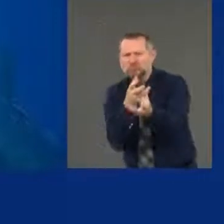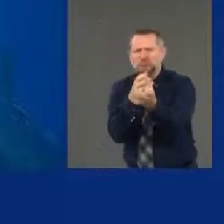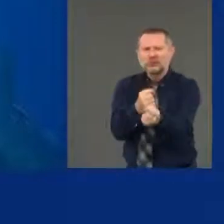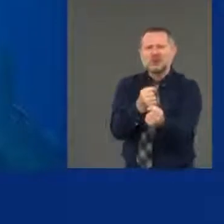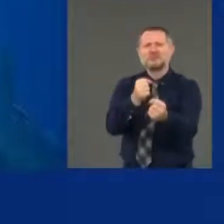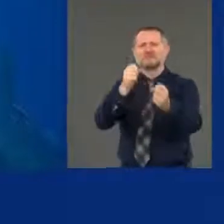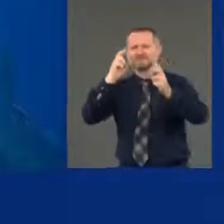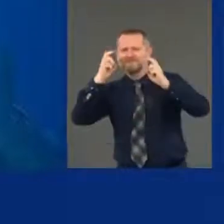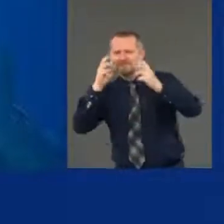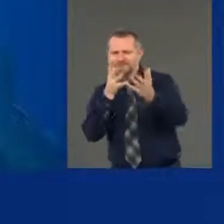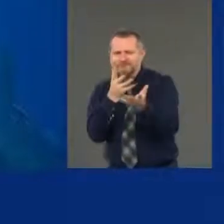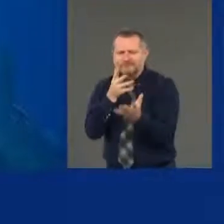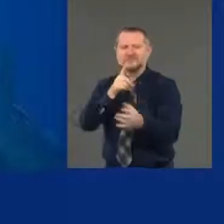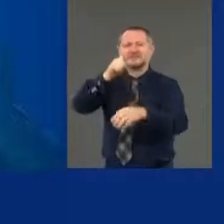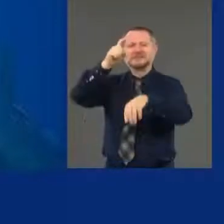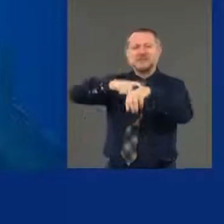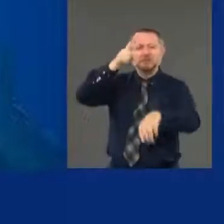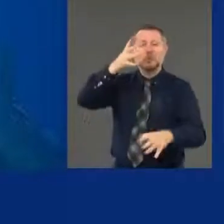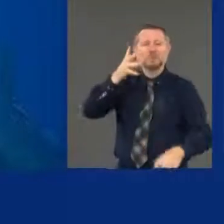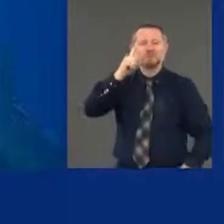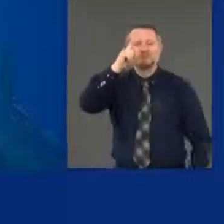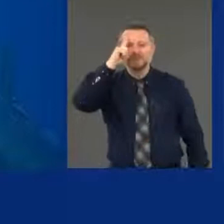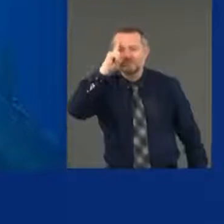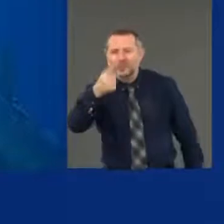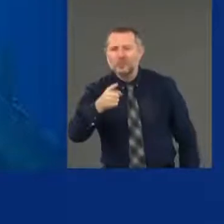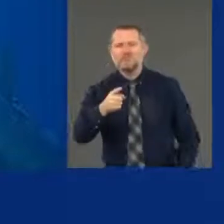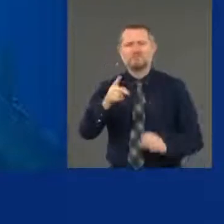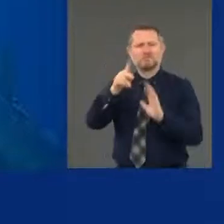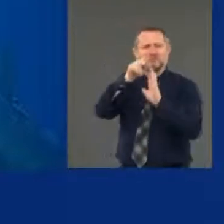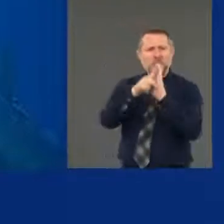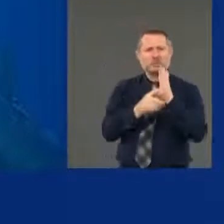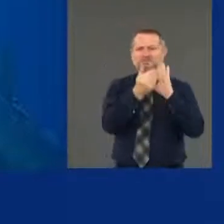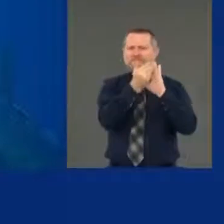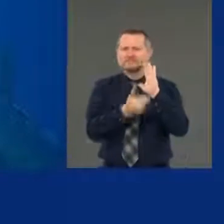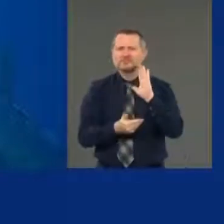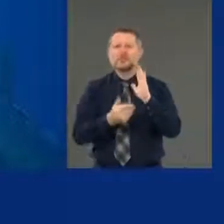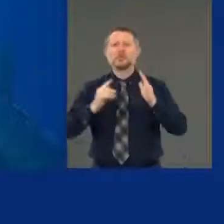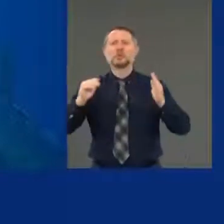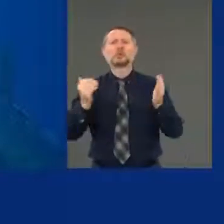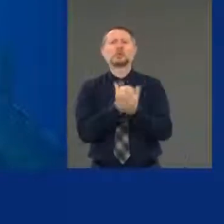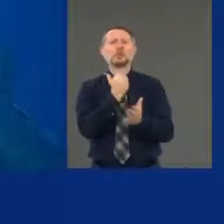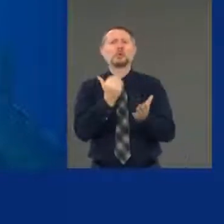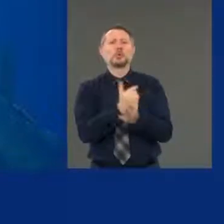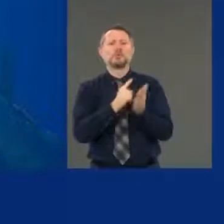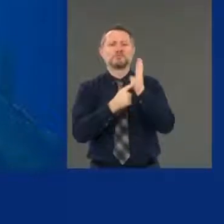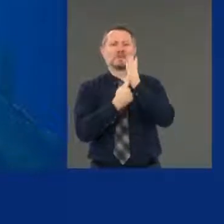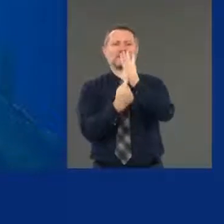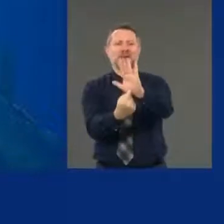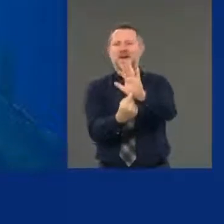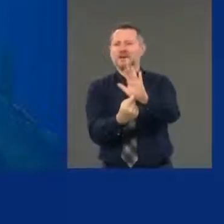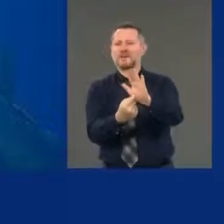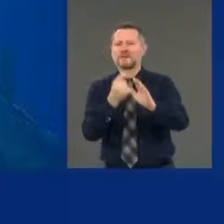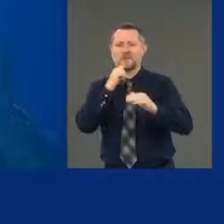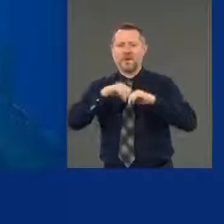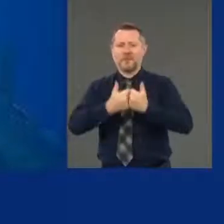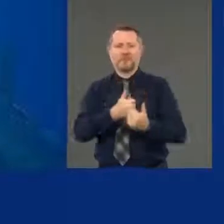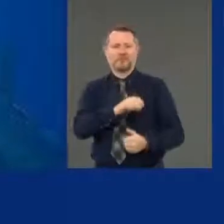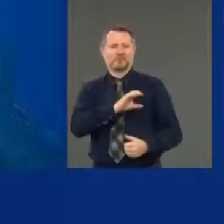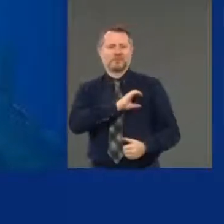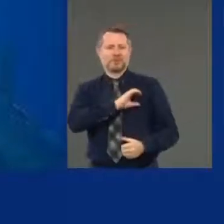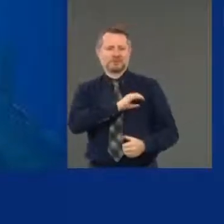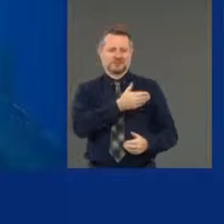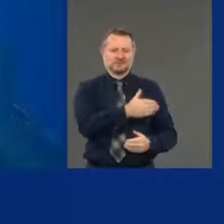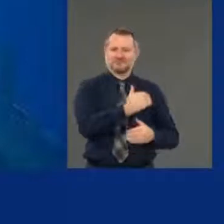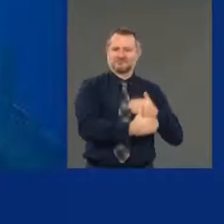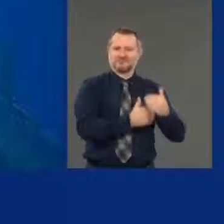discussion and a new model of policing. Policing. This issue of policing has